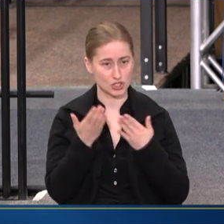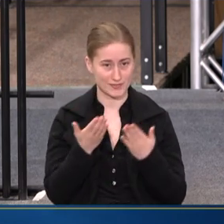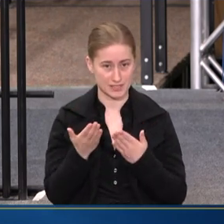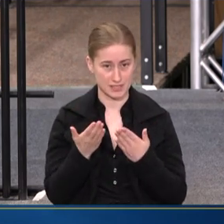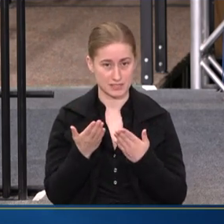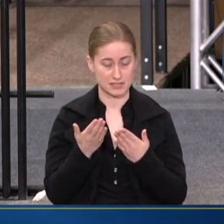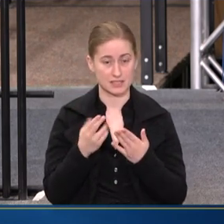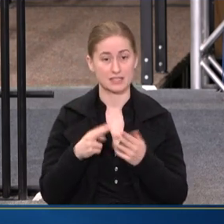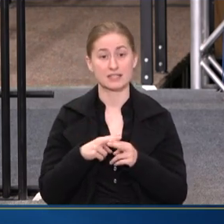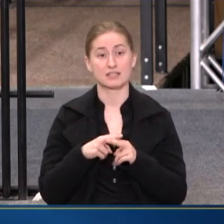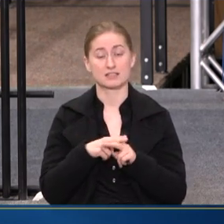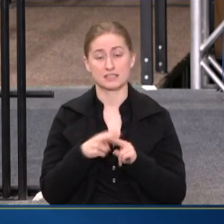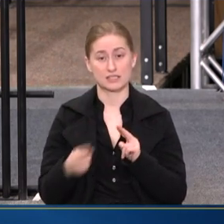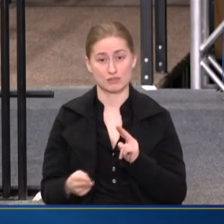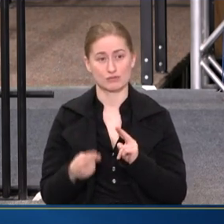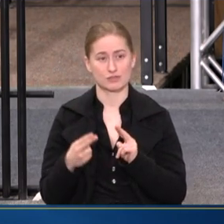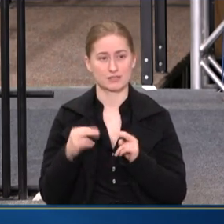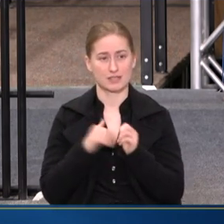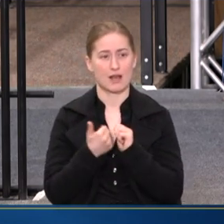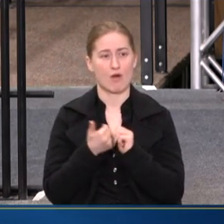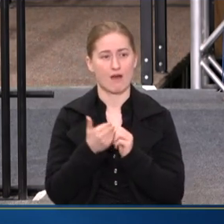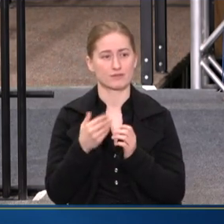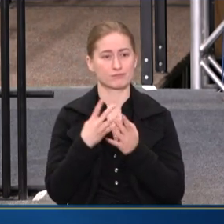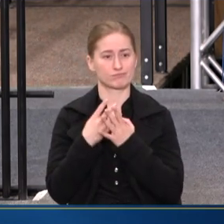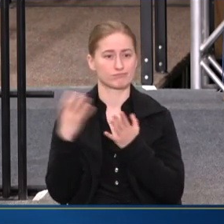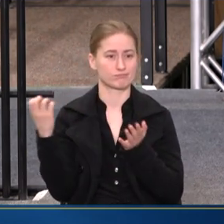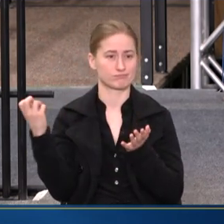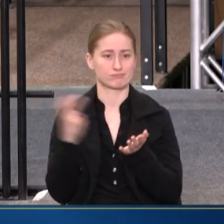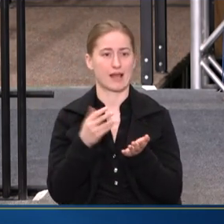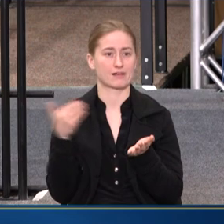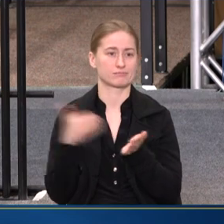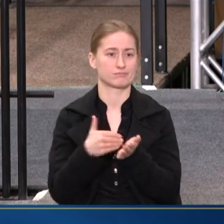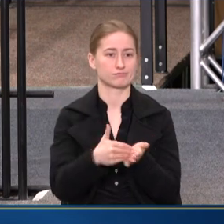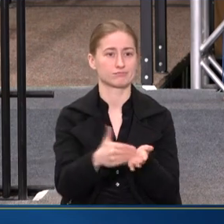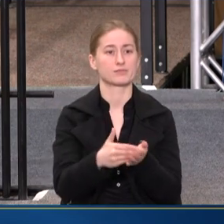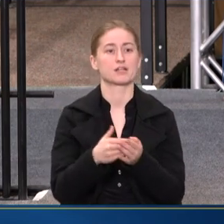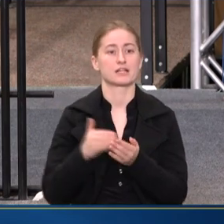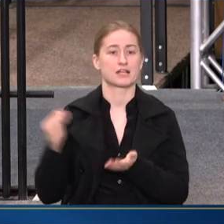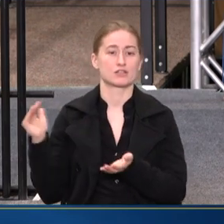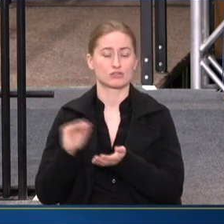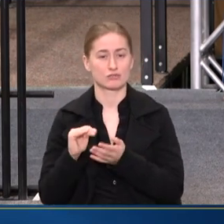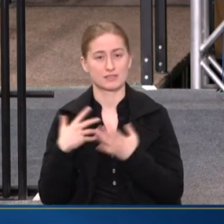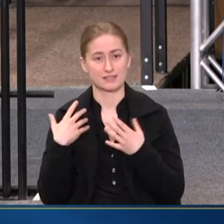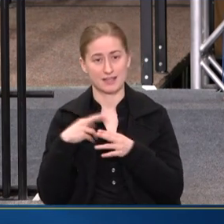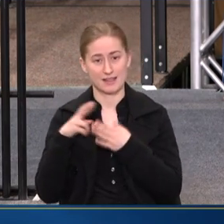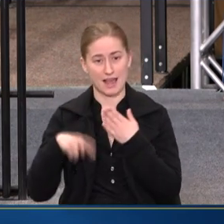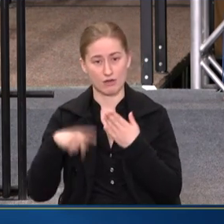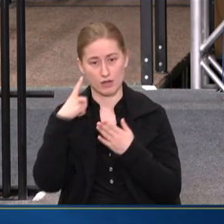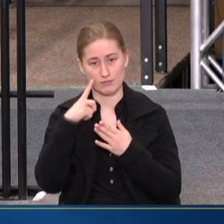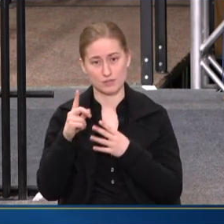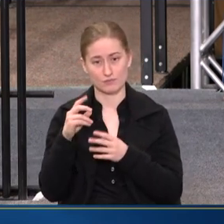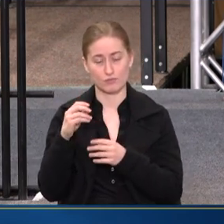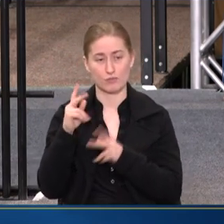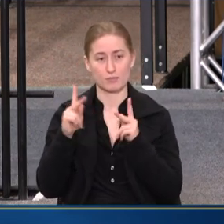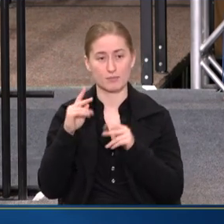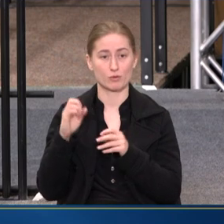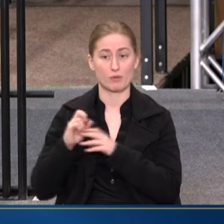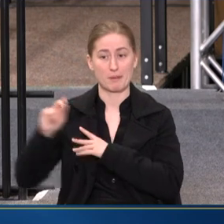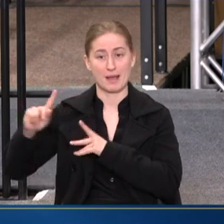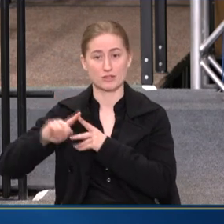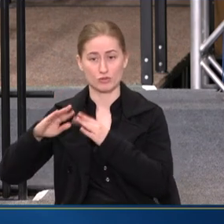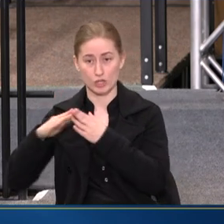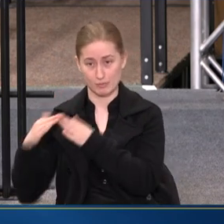decreasing recidivism, improving health outcomes for individuals that are reentering our communities,